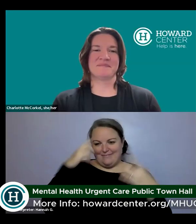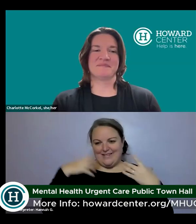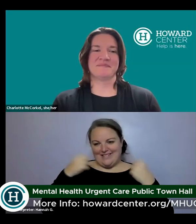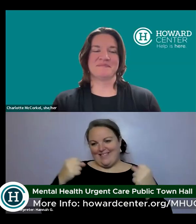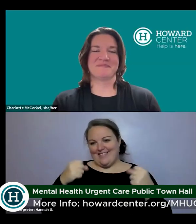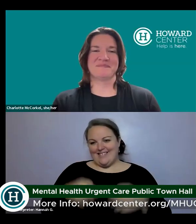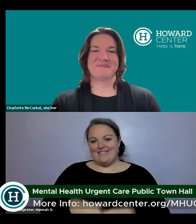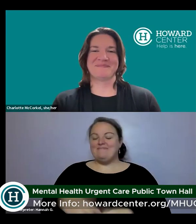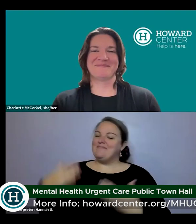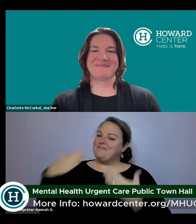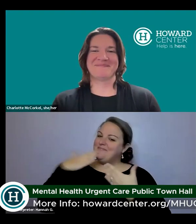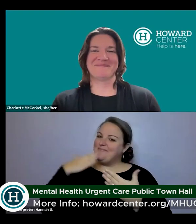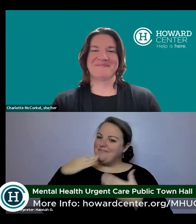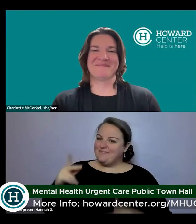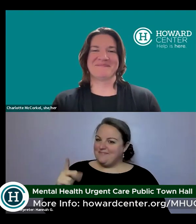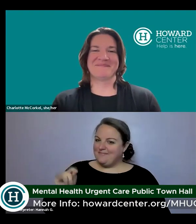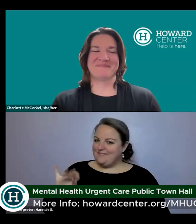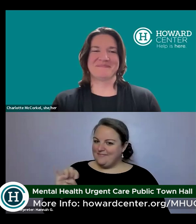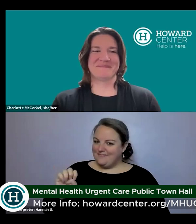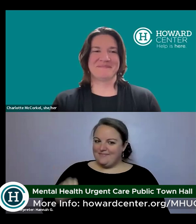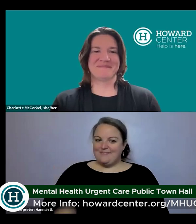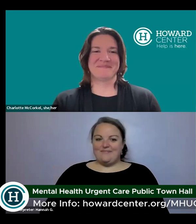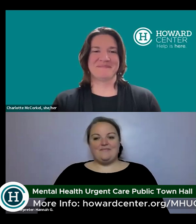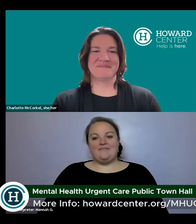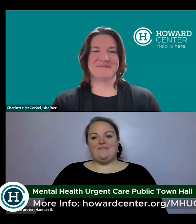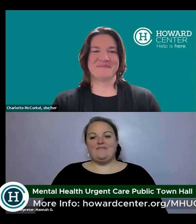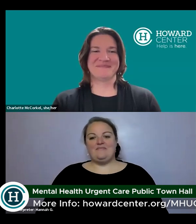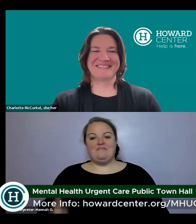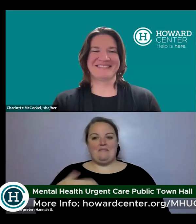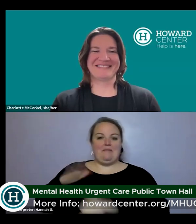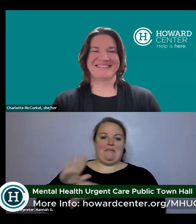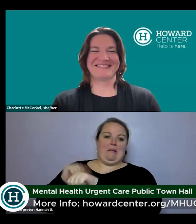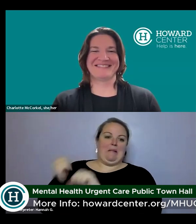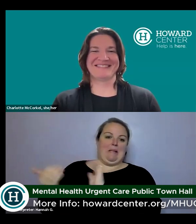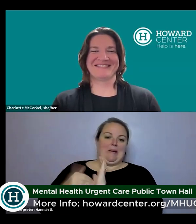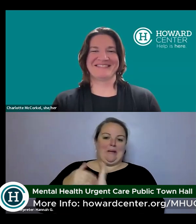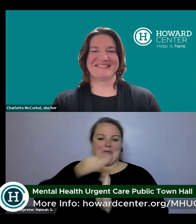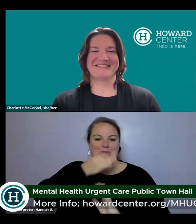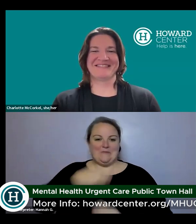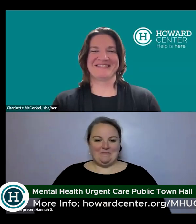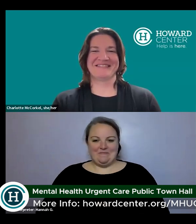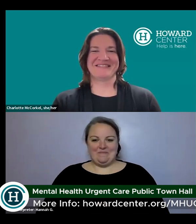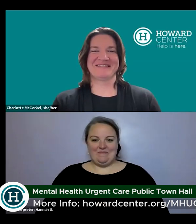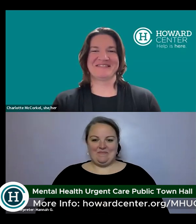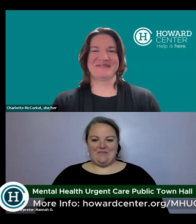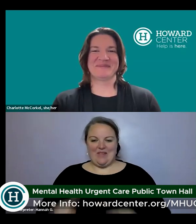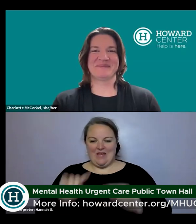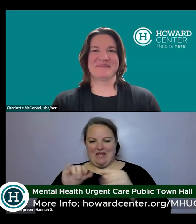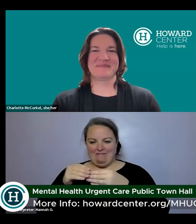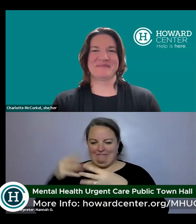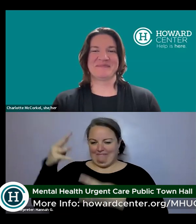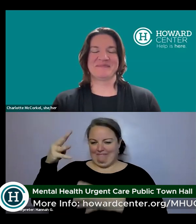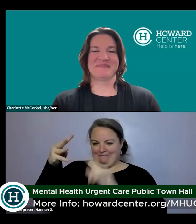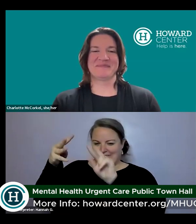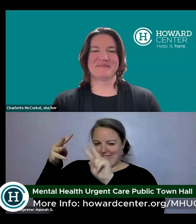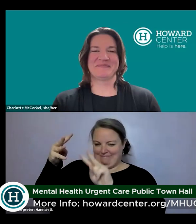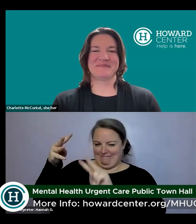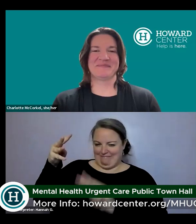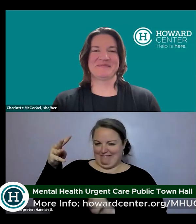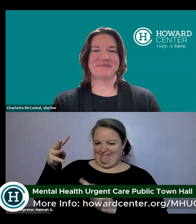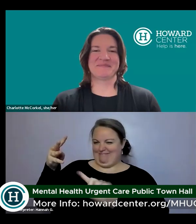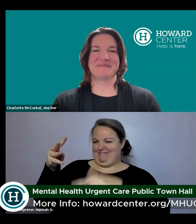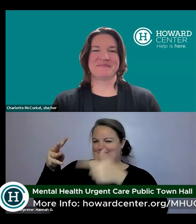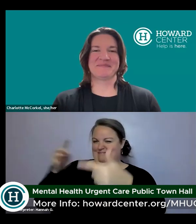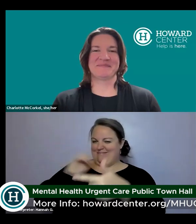great thank you katie um i might call you back on in a minute or two i've i saw another question that might we might need you to